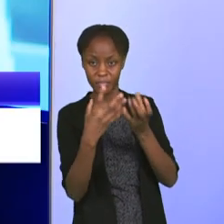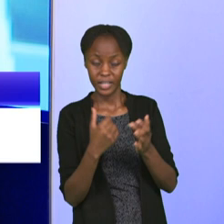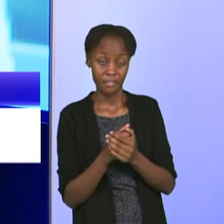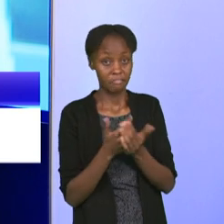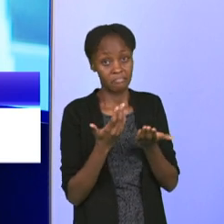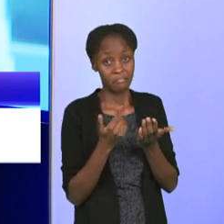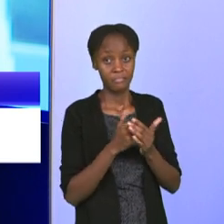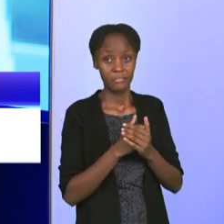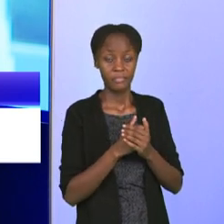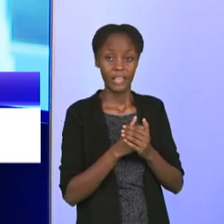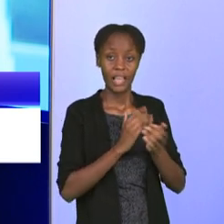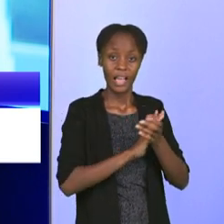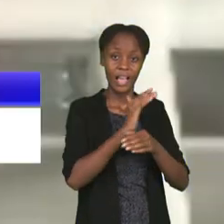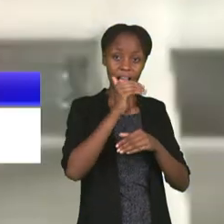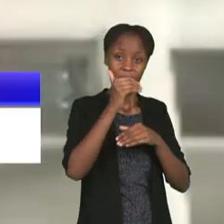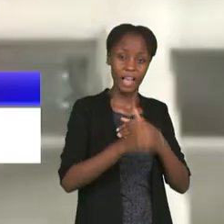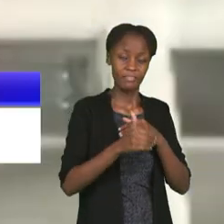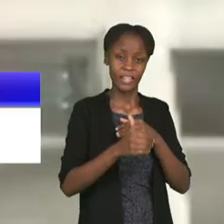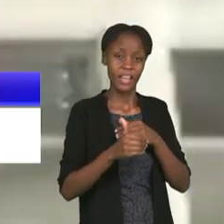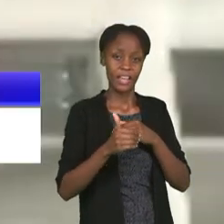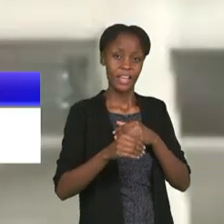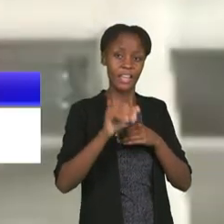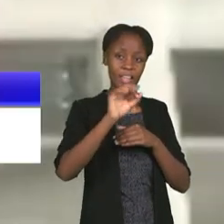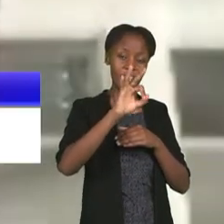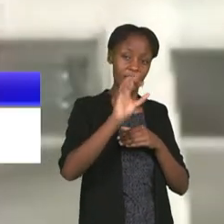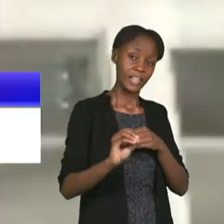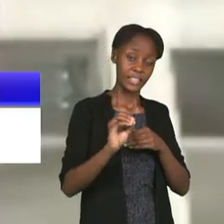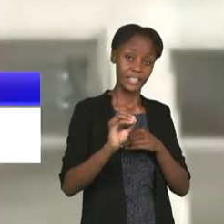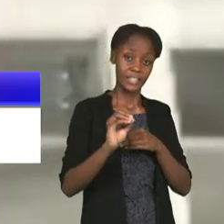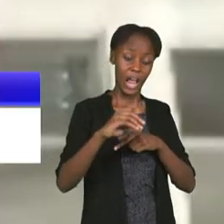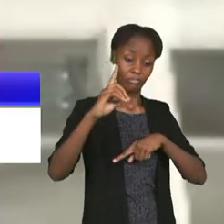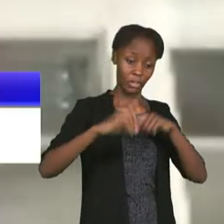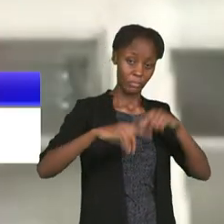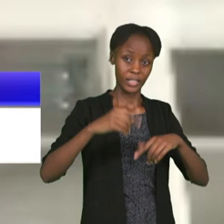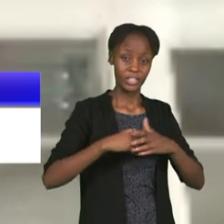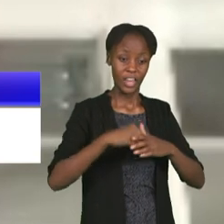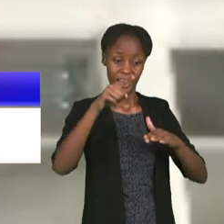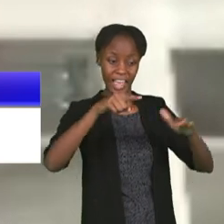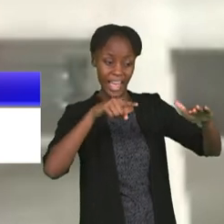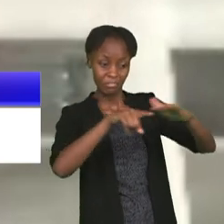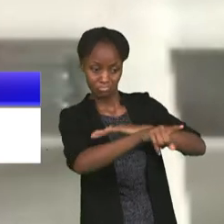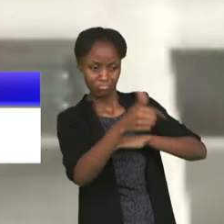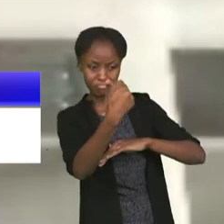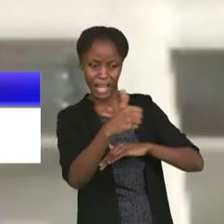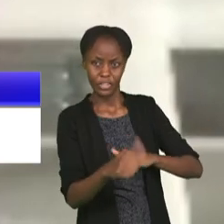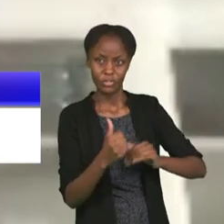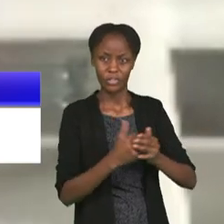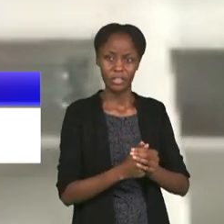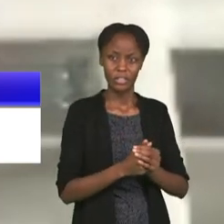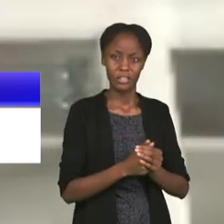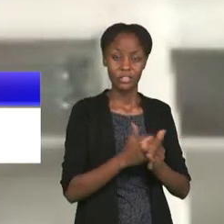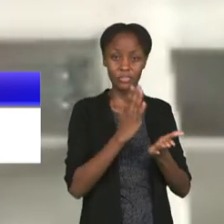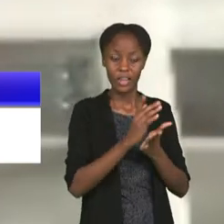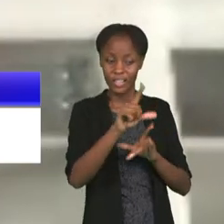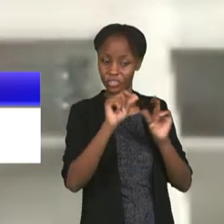After around 30 call-ups, he never scored. So it's a choice.